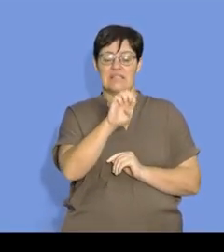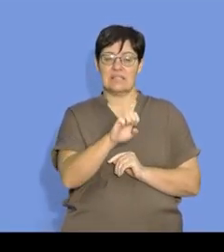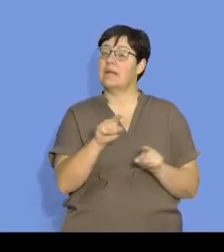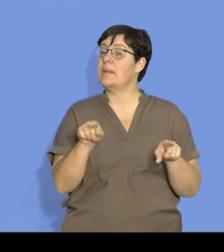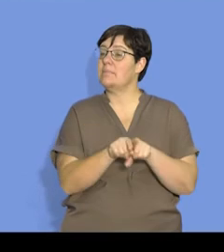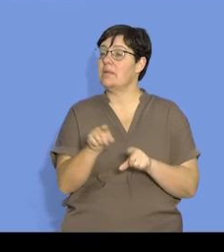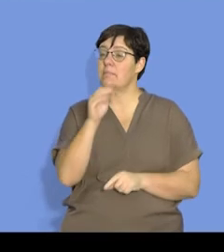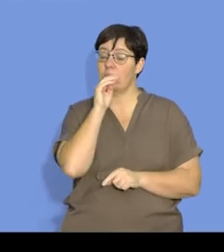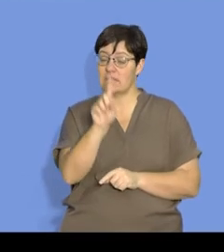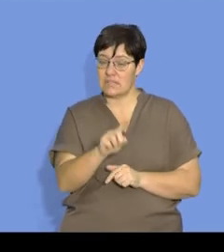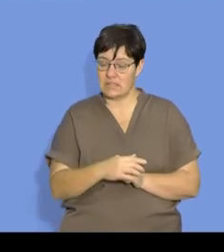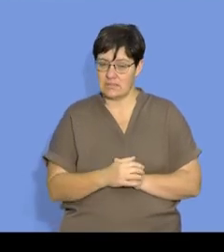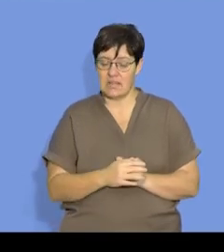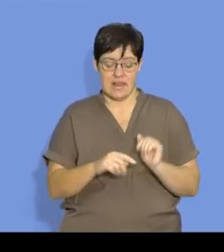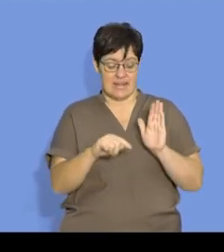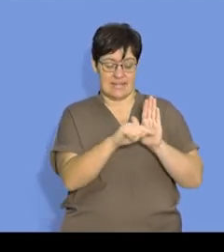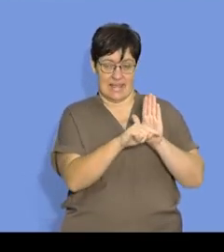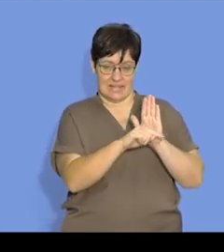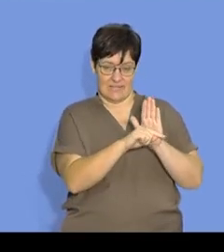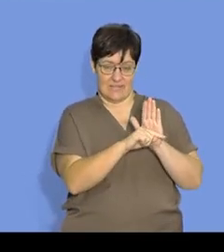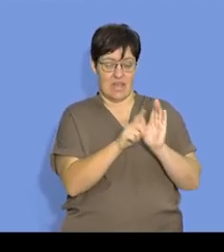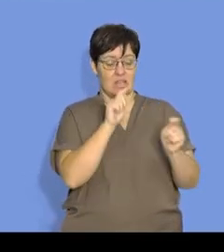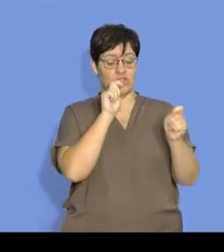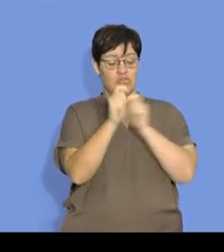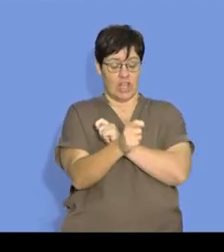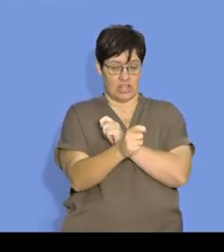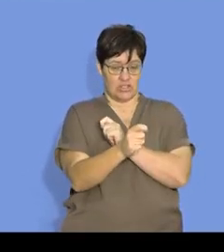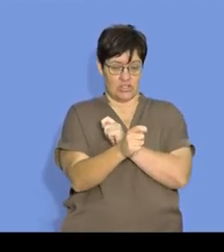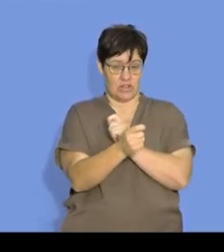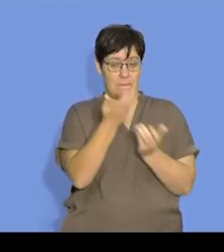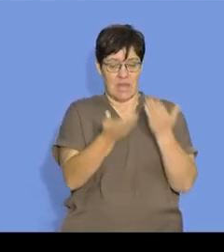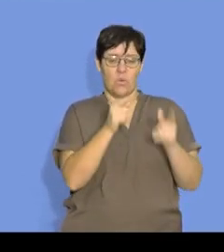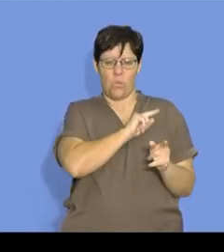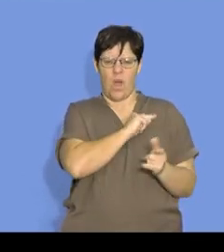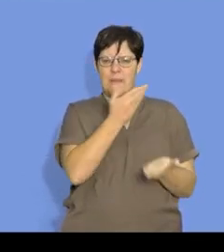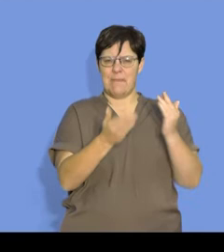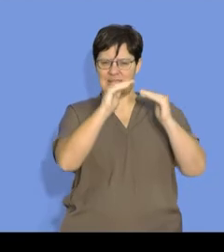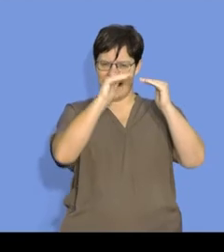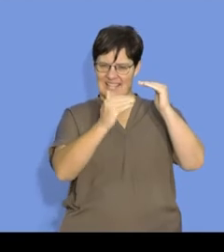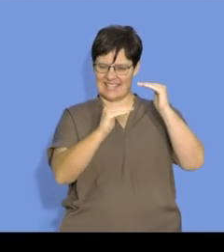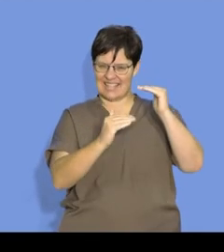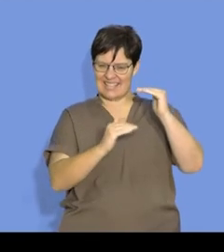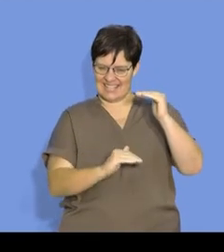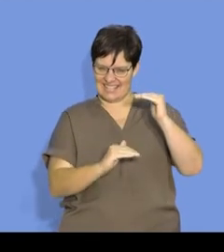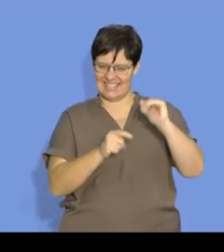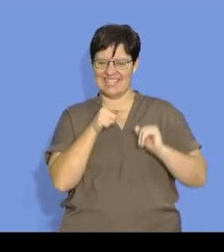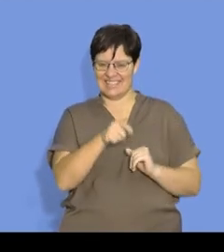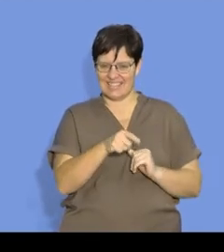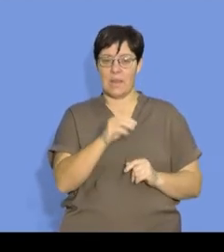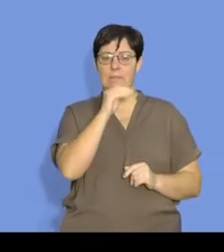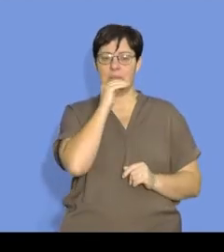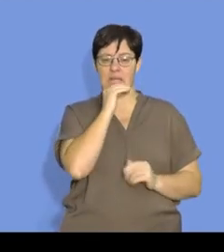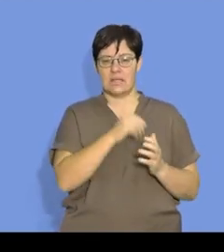negative change in mass over delta t. See, that negative does not mean